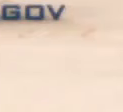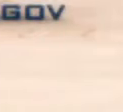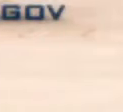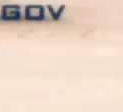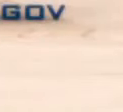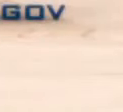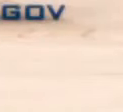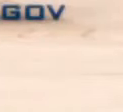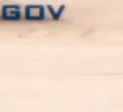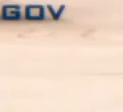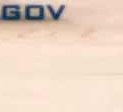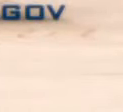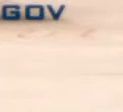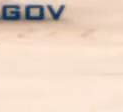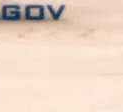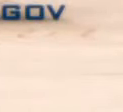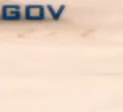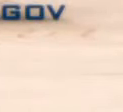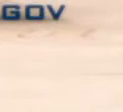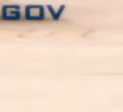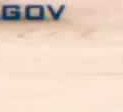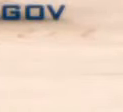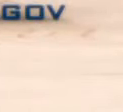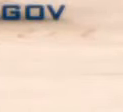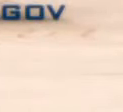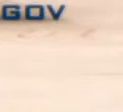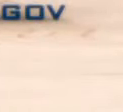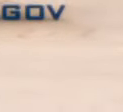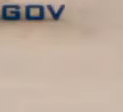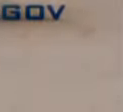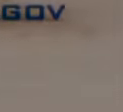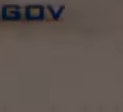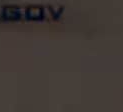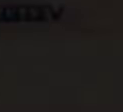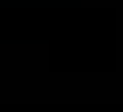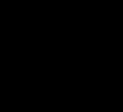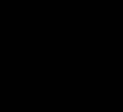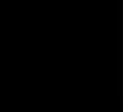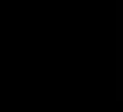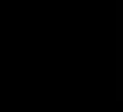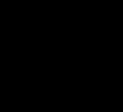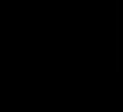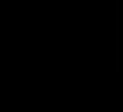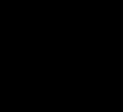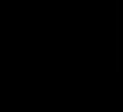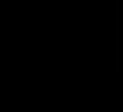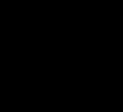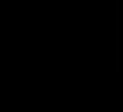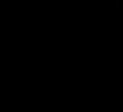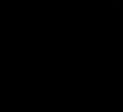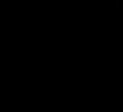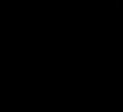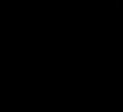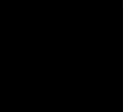vessel vessel We'll be